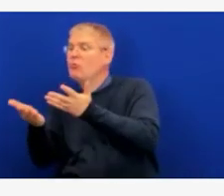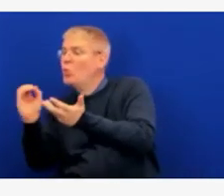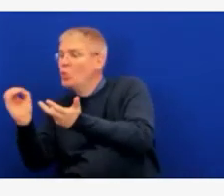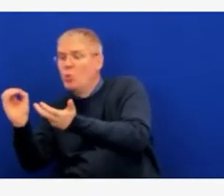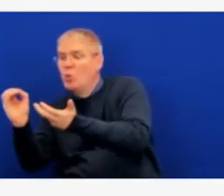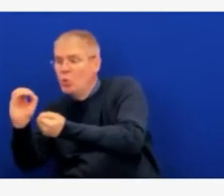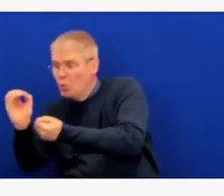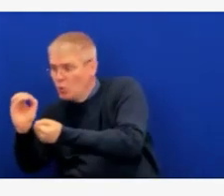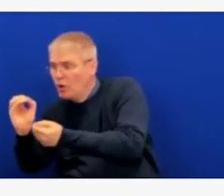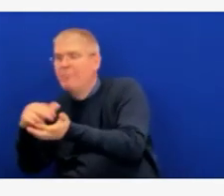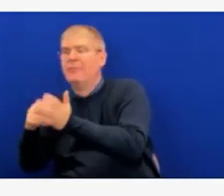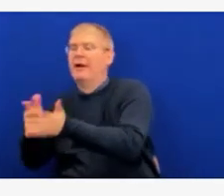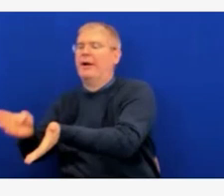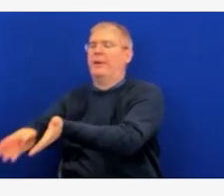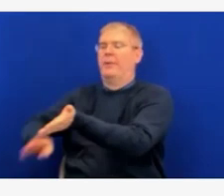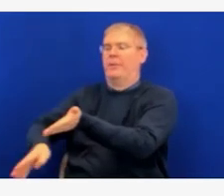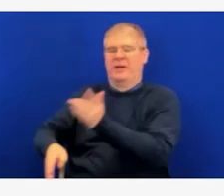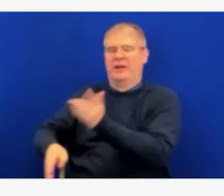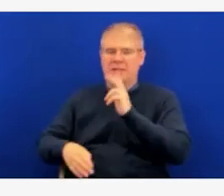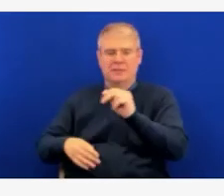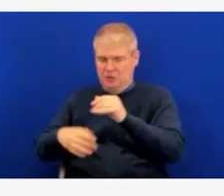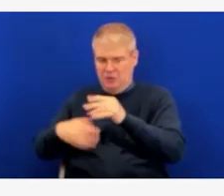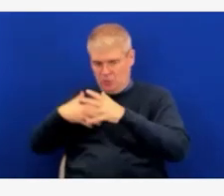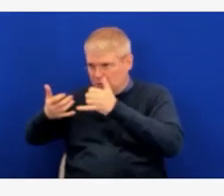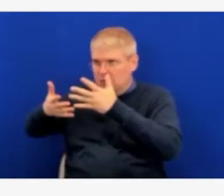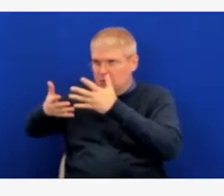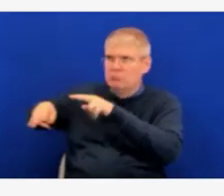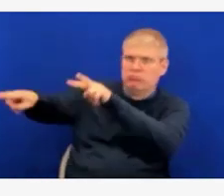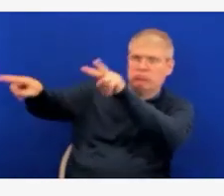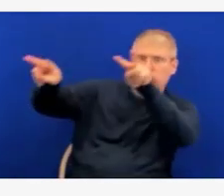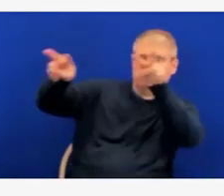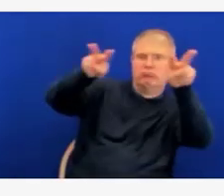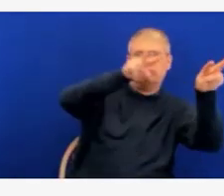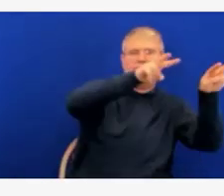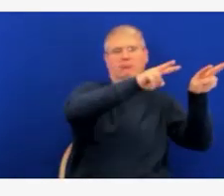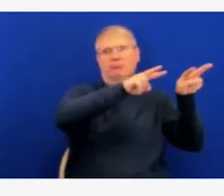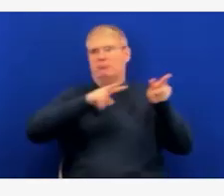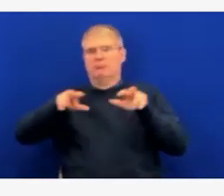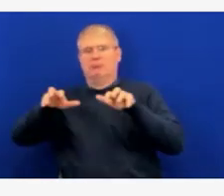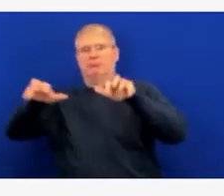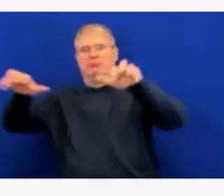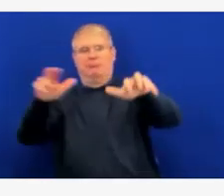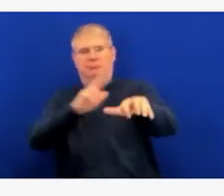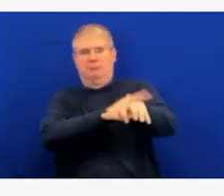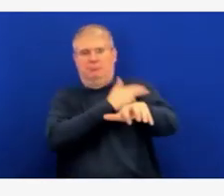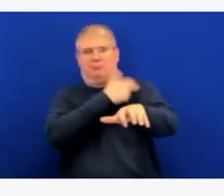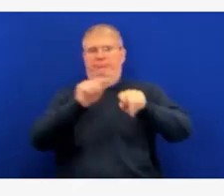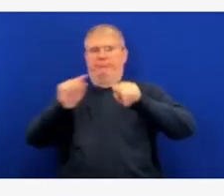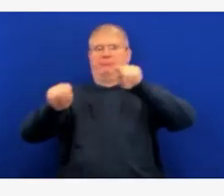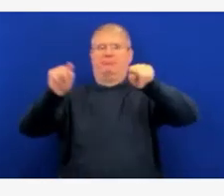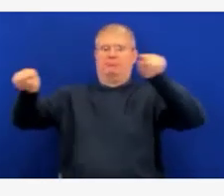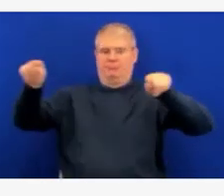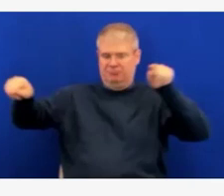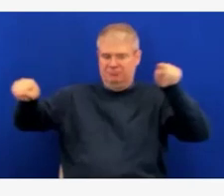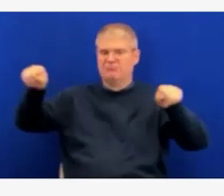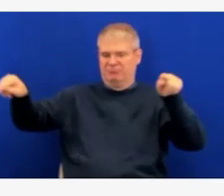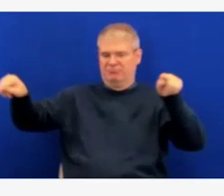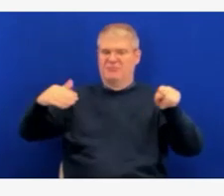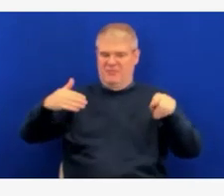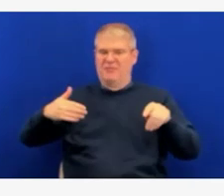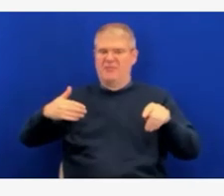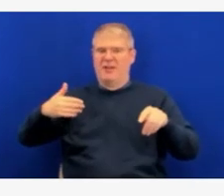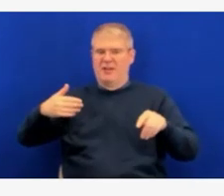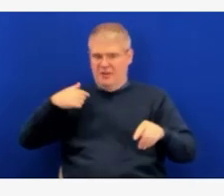the crisis standards of care activation advisory committee about what the criteria are that they'll be looking for to see if they're out of crisis standards of care.